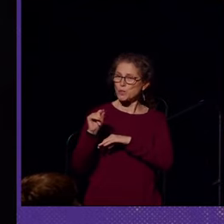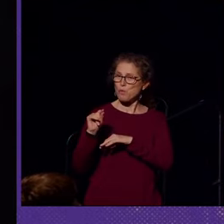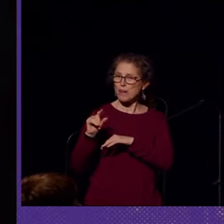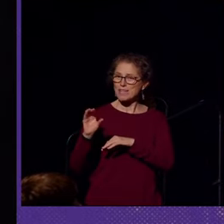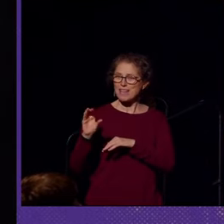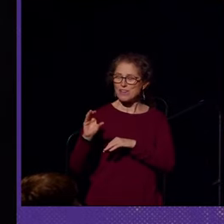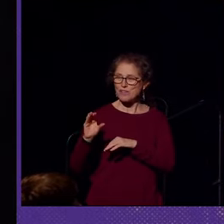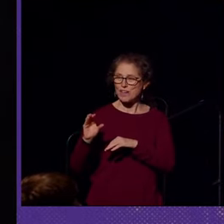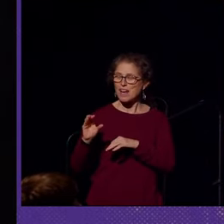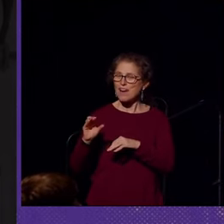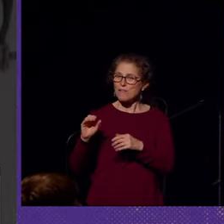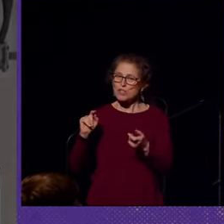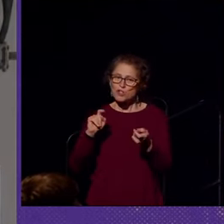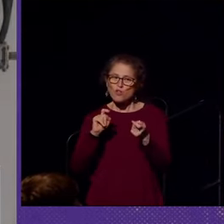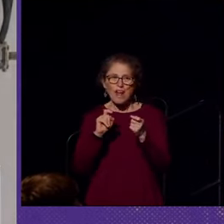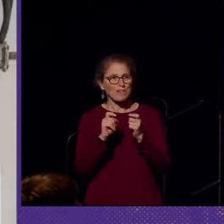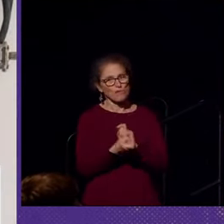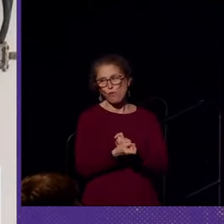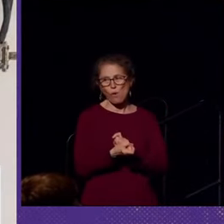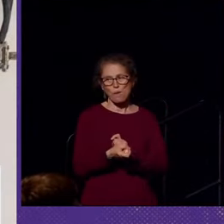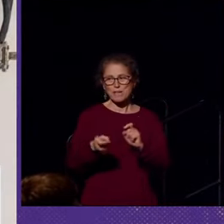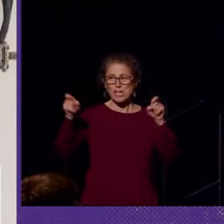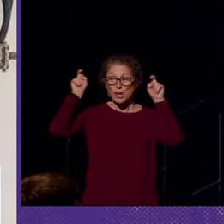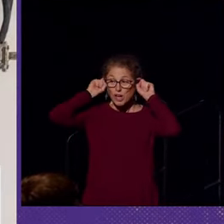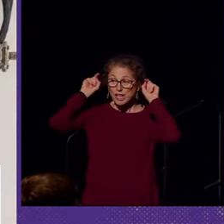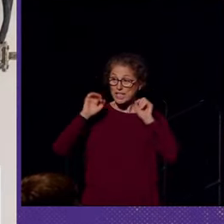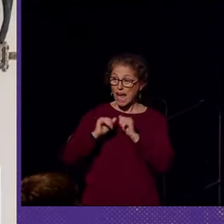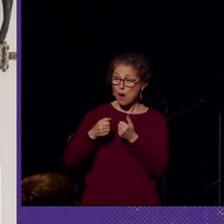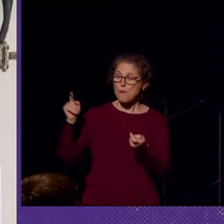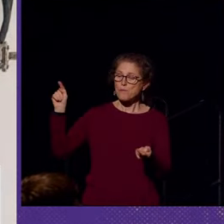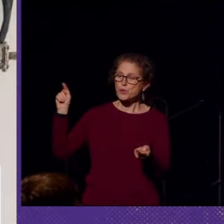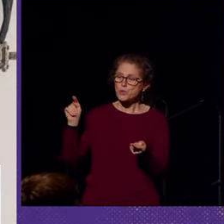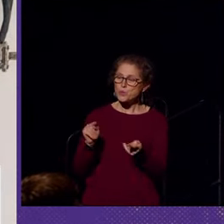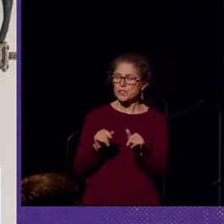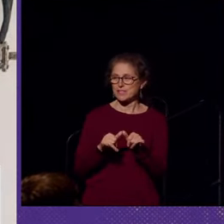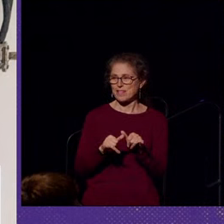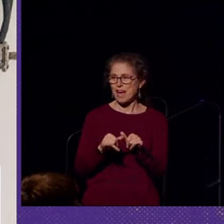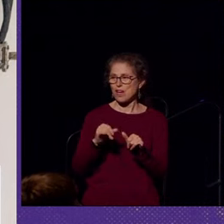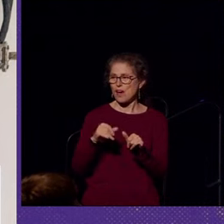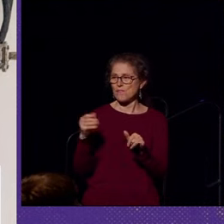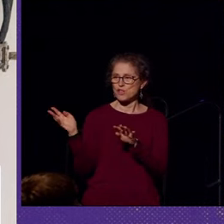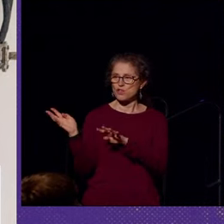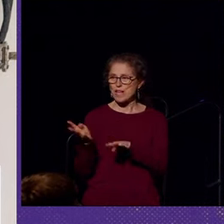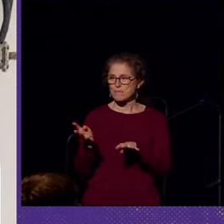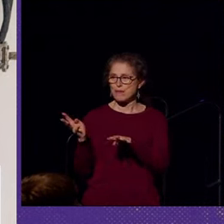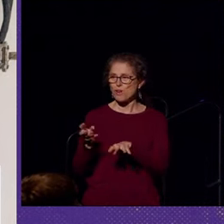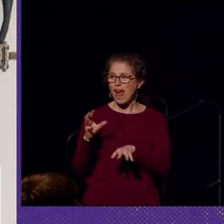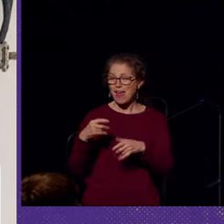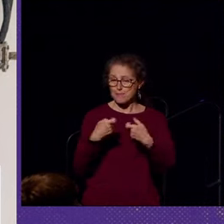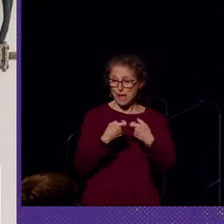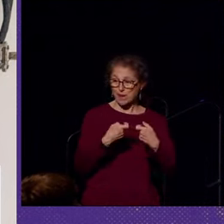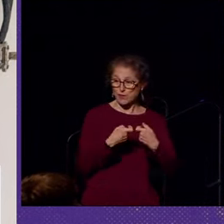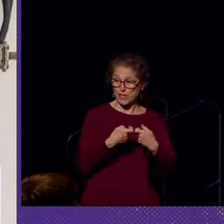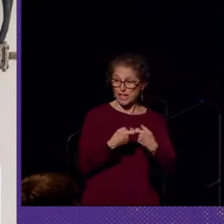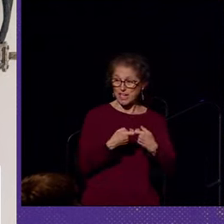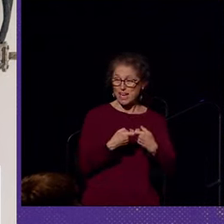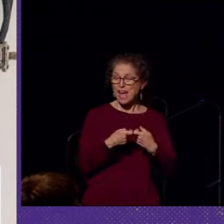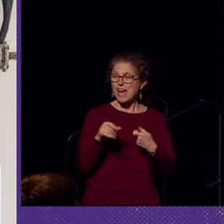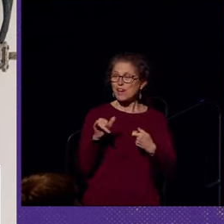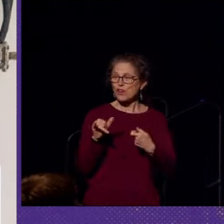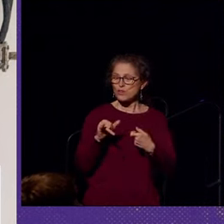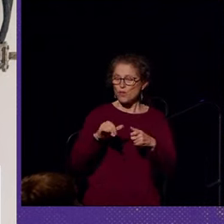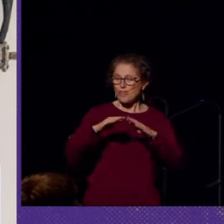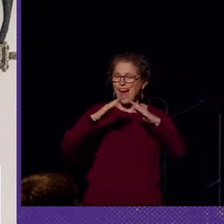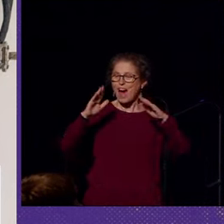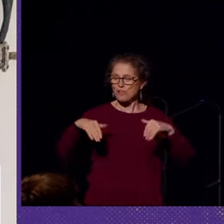transformations of hearing aids by reducing the size of the transmitter and the battery as well as the housing